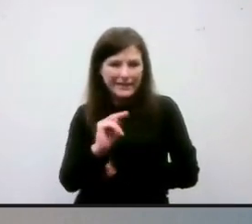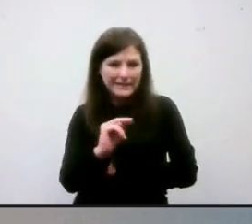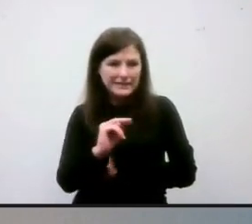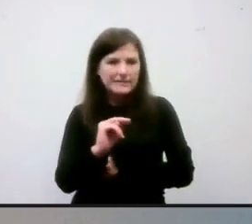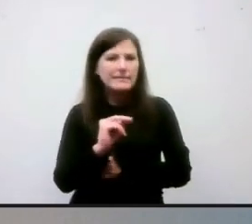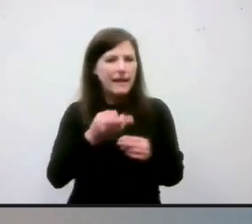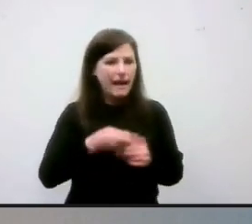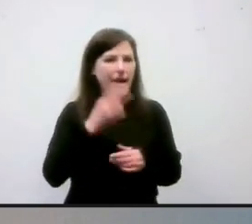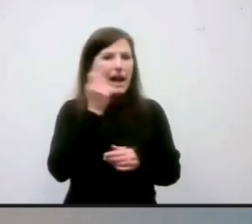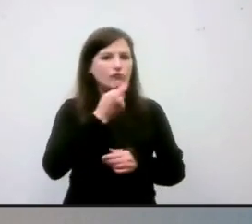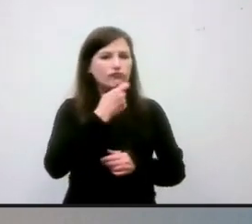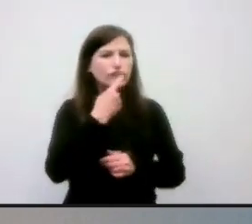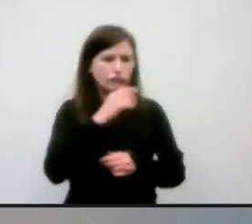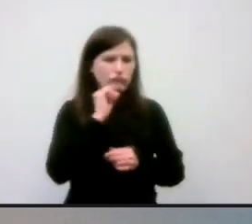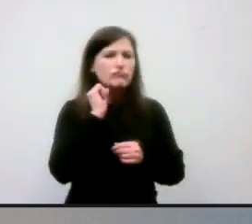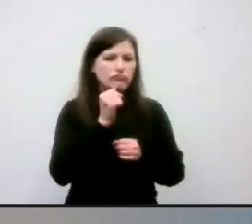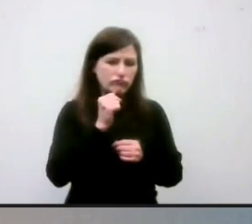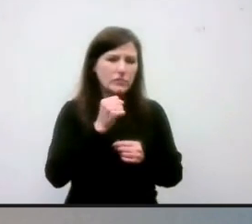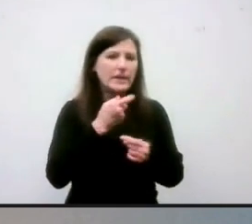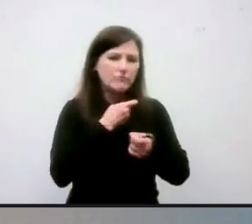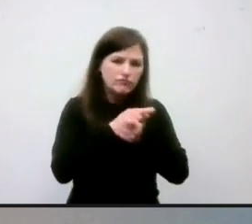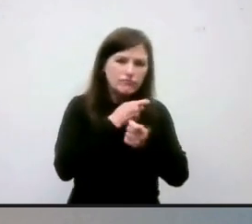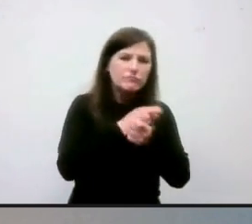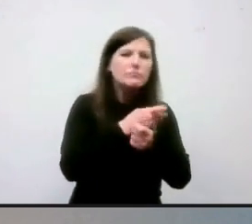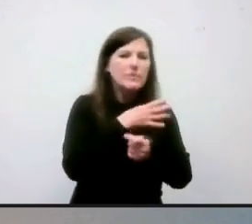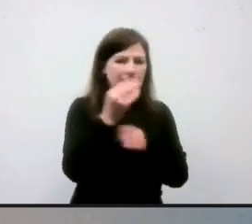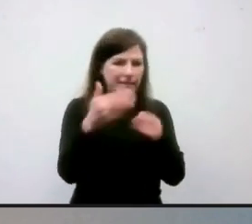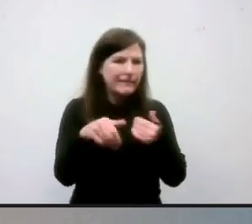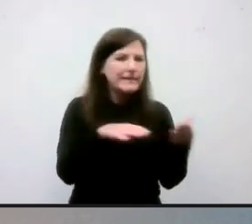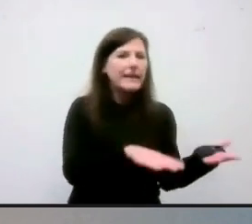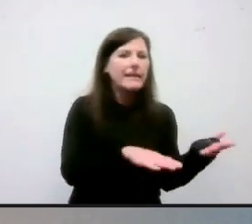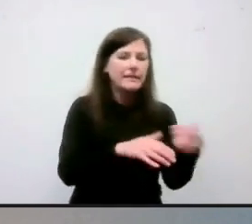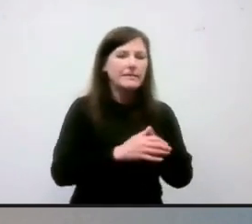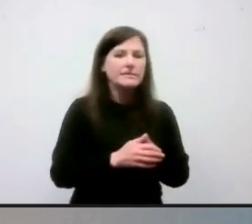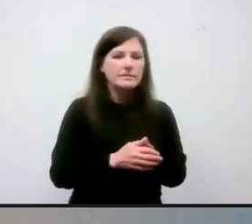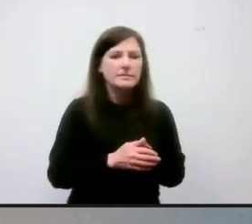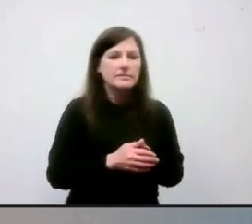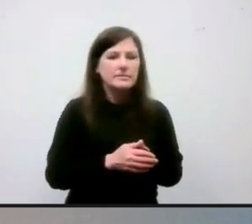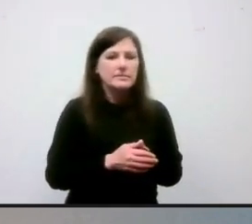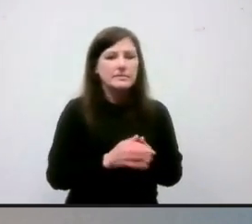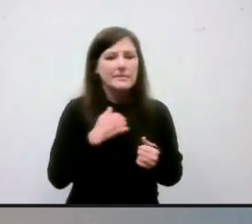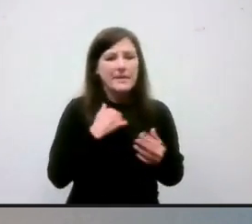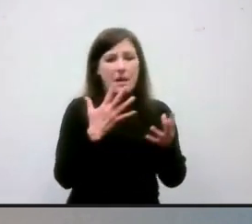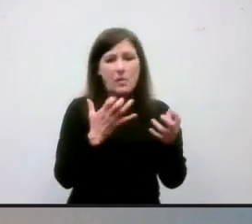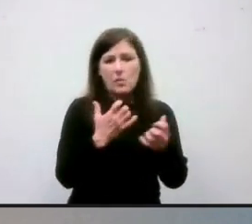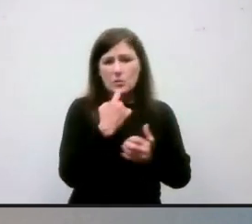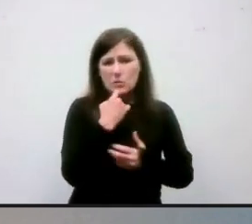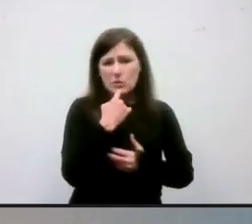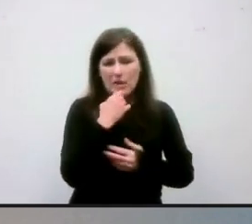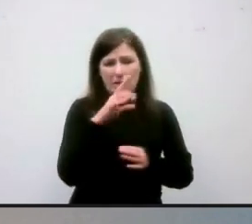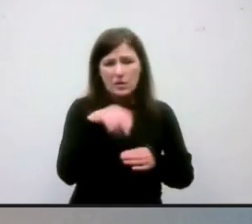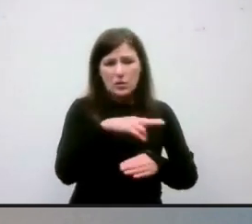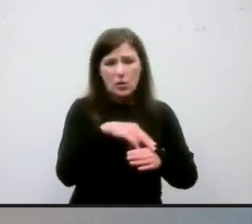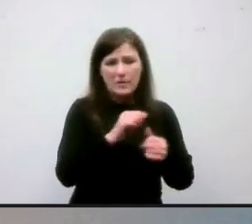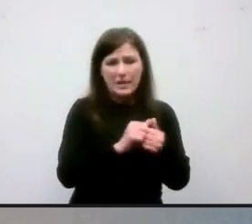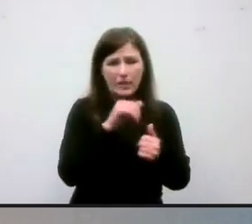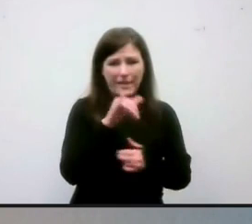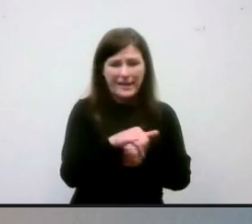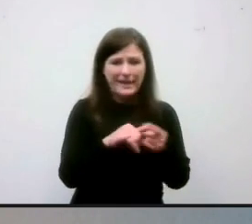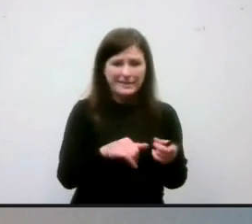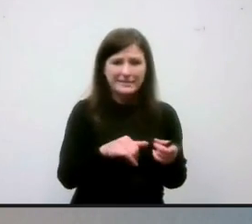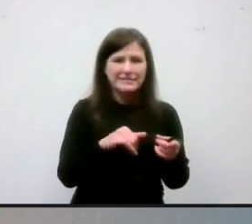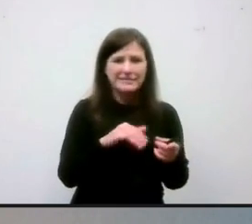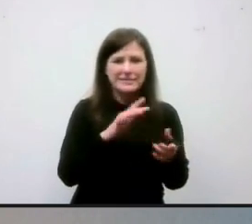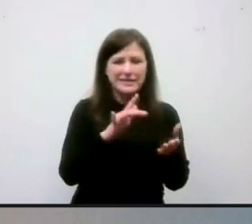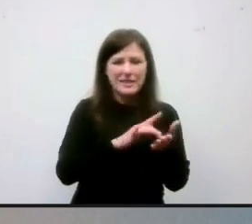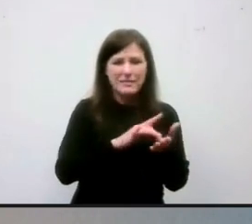deadly at really high concentrations in animal models. I do want to just say that normally when we've used Ivermectin for like